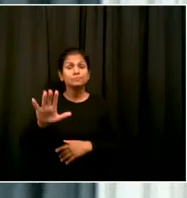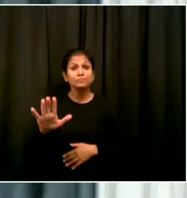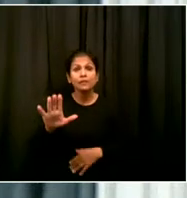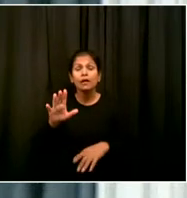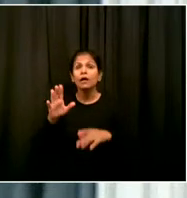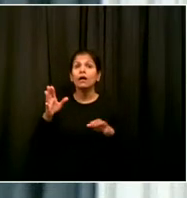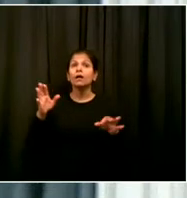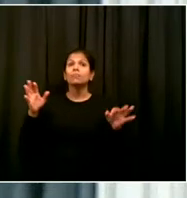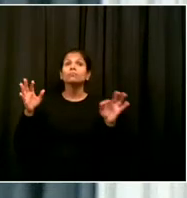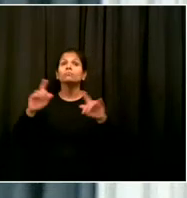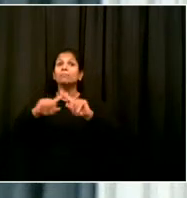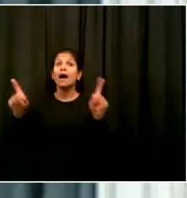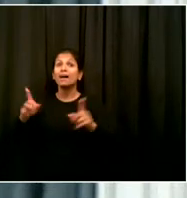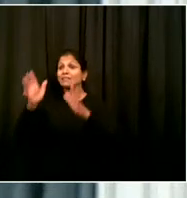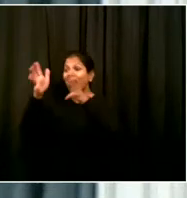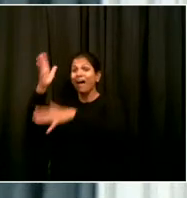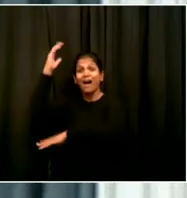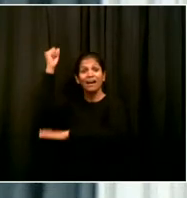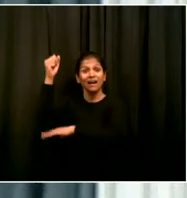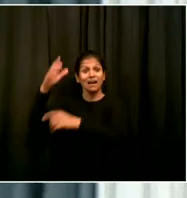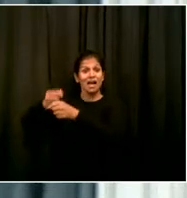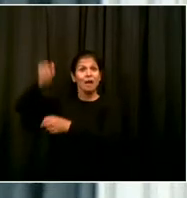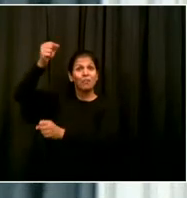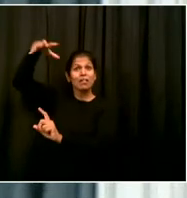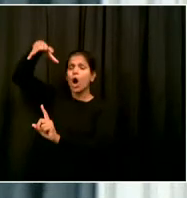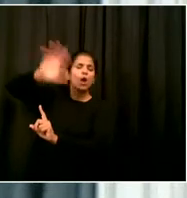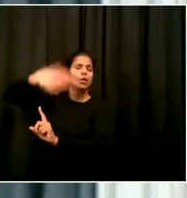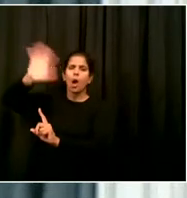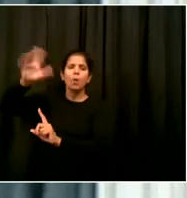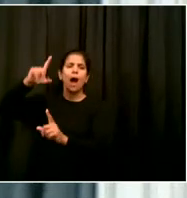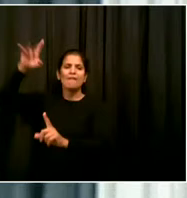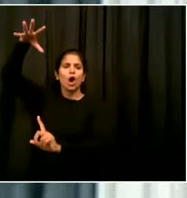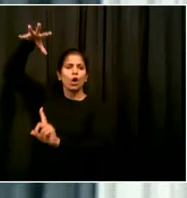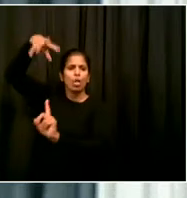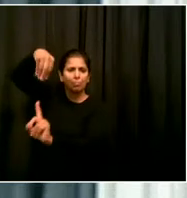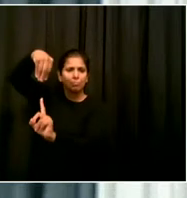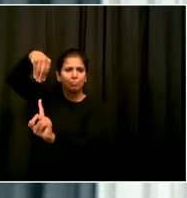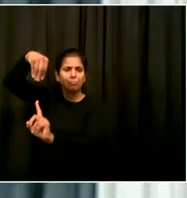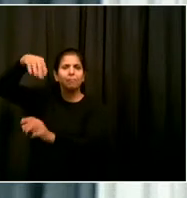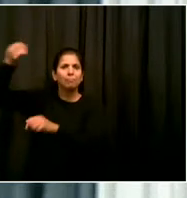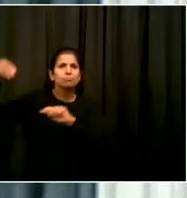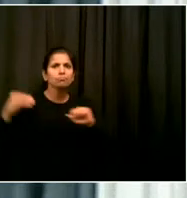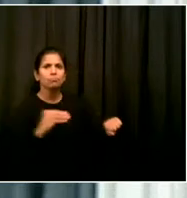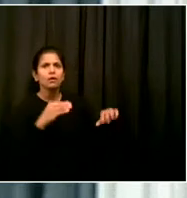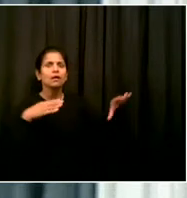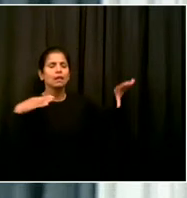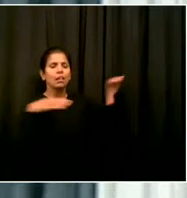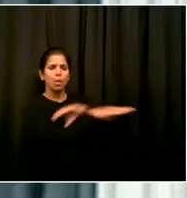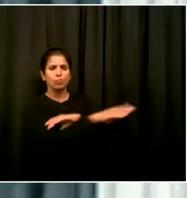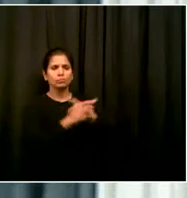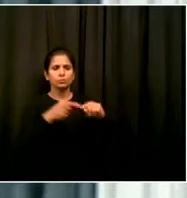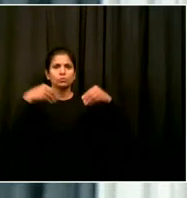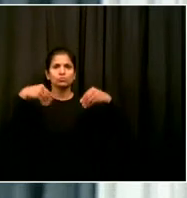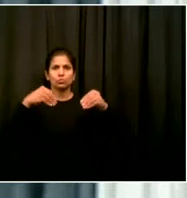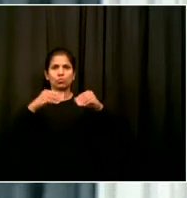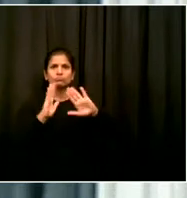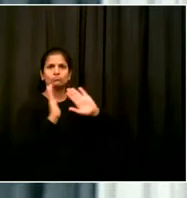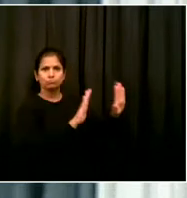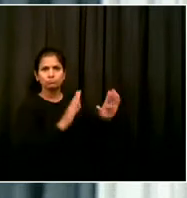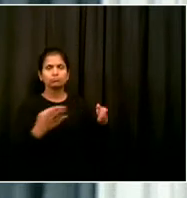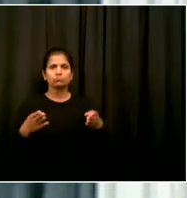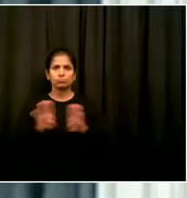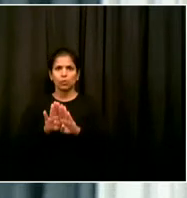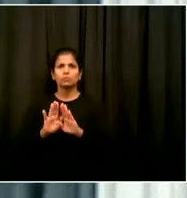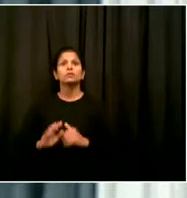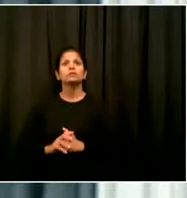way that, as the mayor mentioned, it's as easy as it is for you to sign up. It should take a few minutes. The rules are very straightforward. And